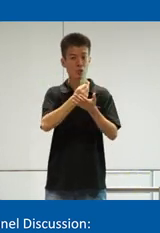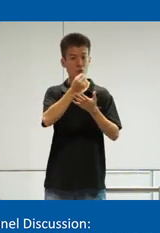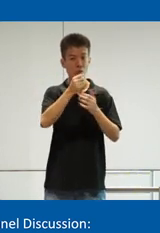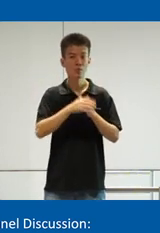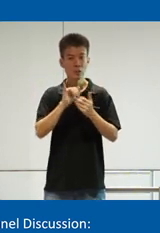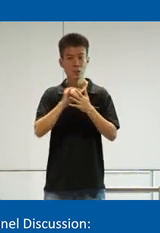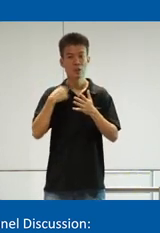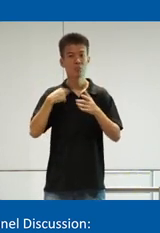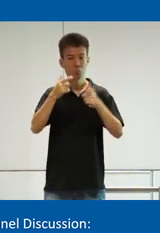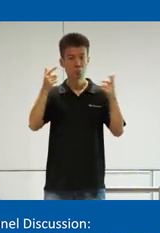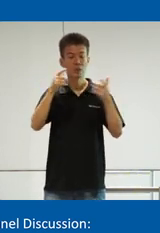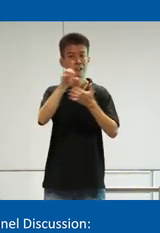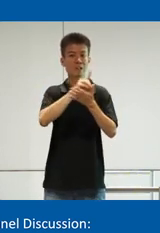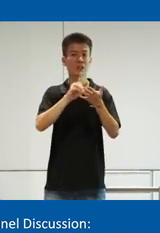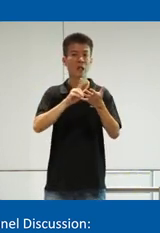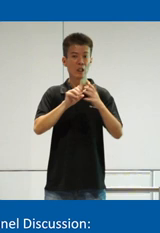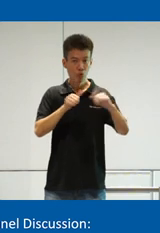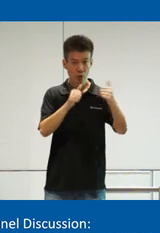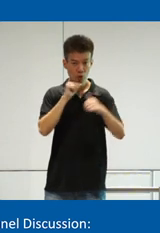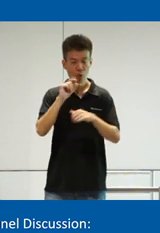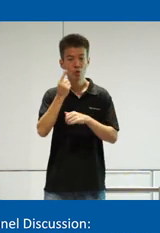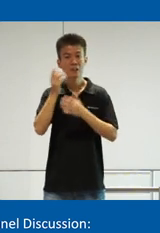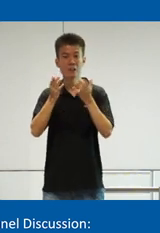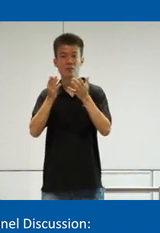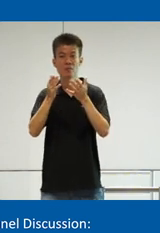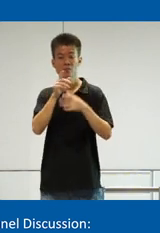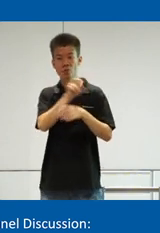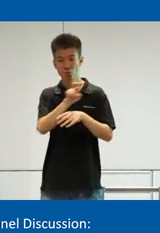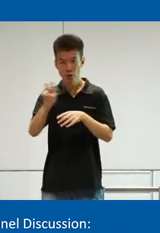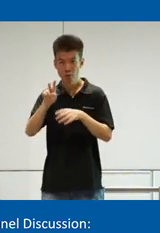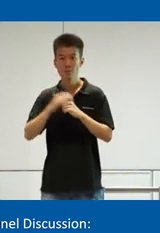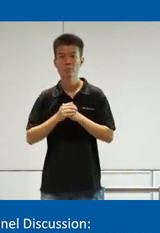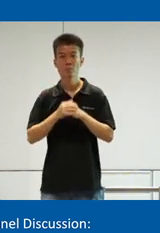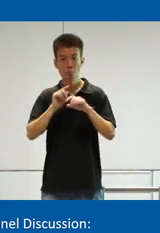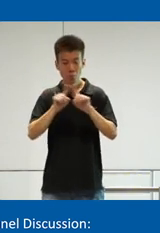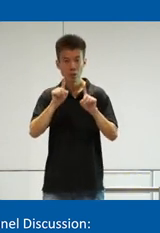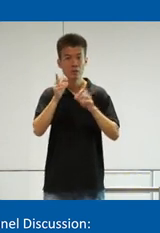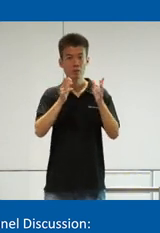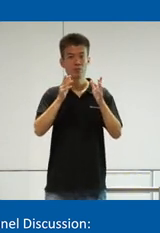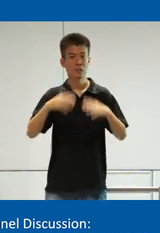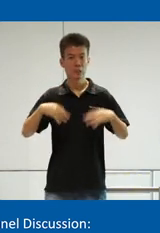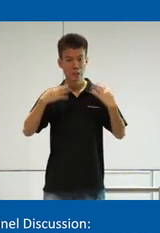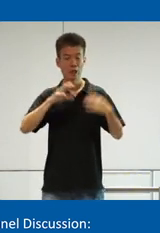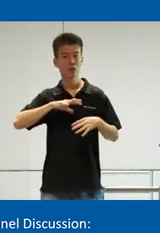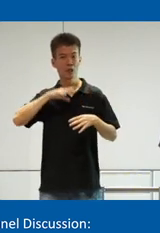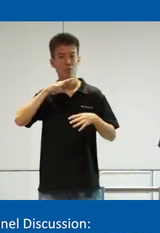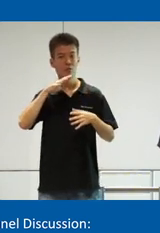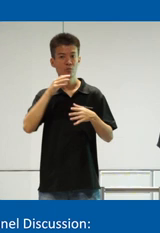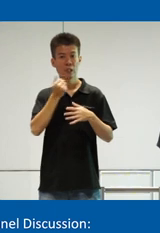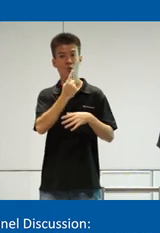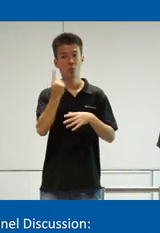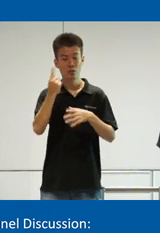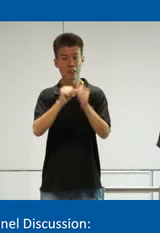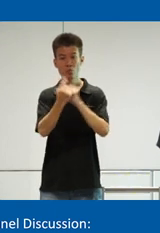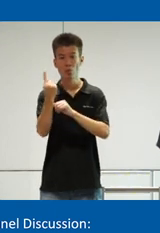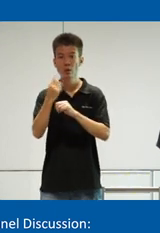was our big design challenge. Not just serving transit notes, but serving the lifestyle of anyone and